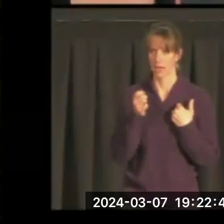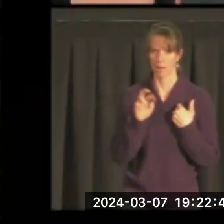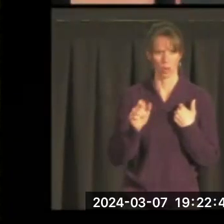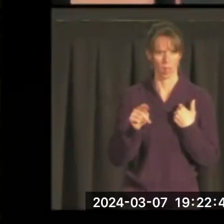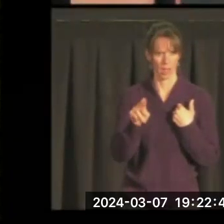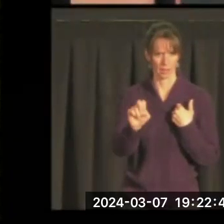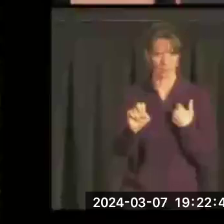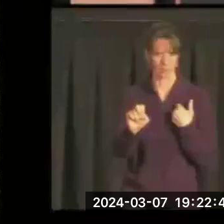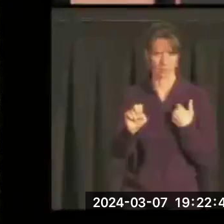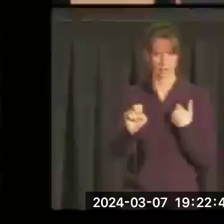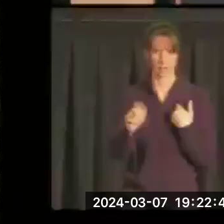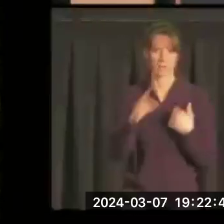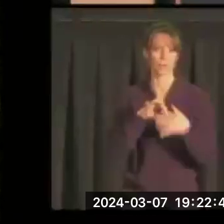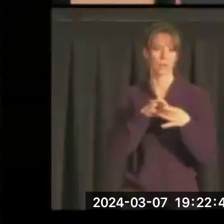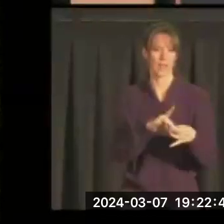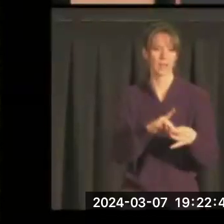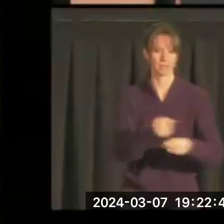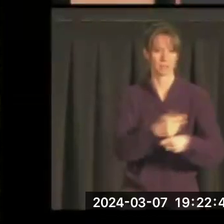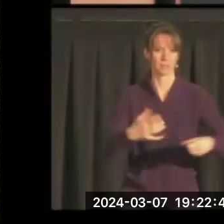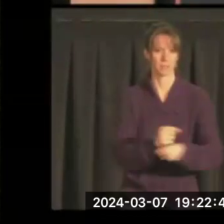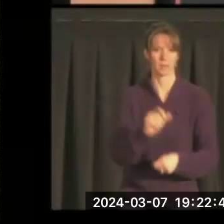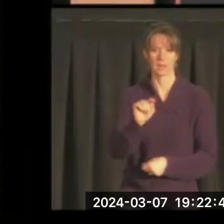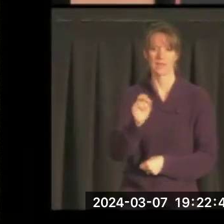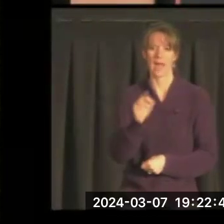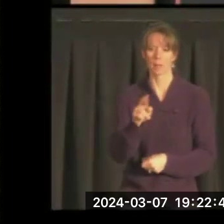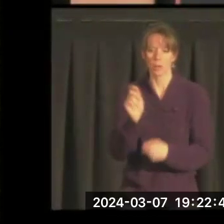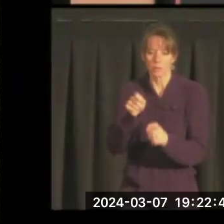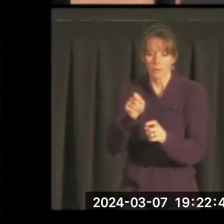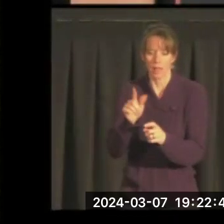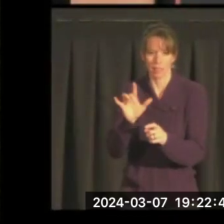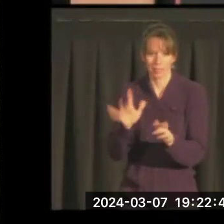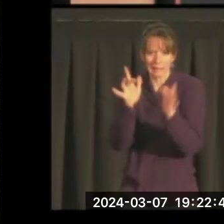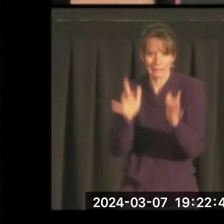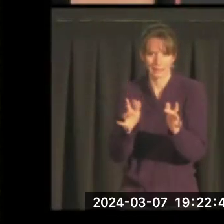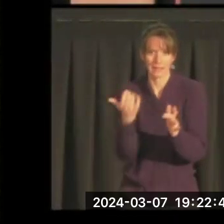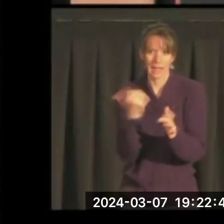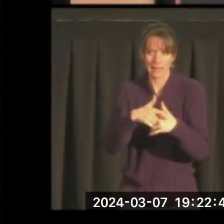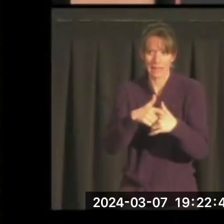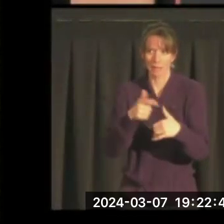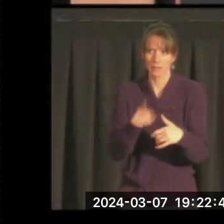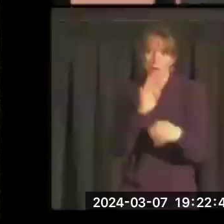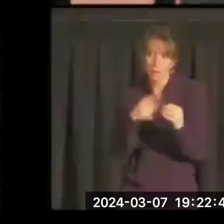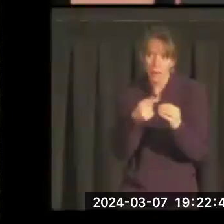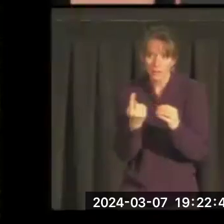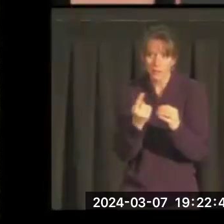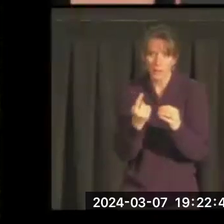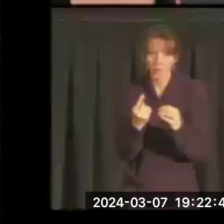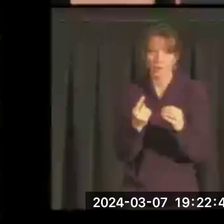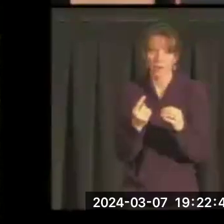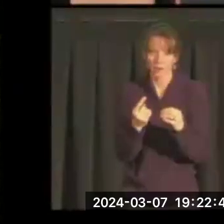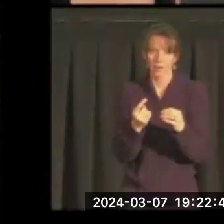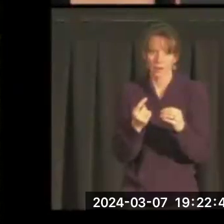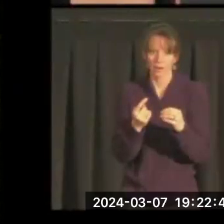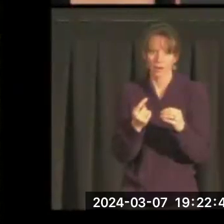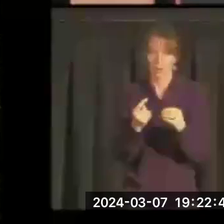It has to do with dynamite, right? Tap or light. And so, there were any number of times when he's talking about somebody, the need to be